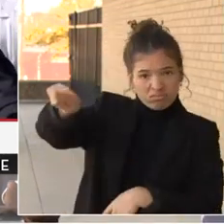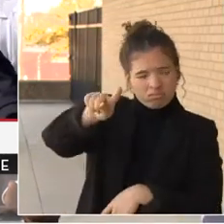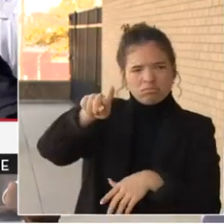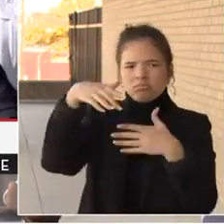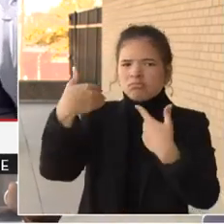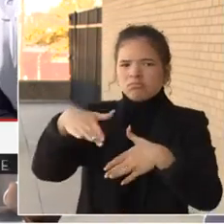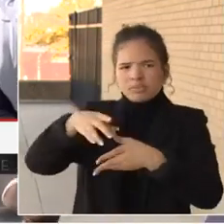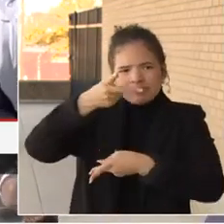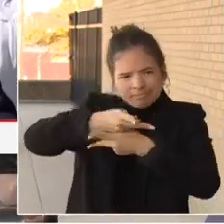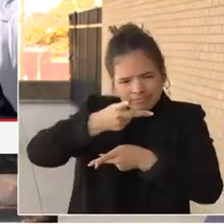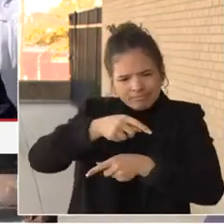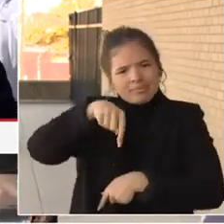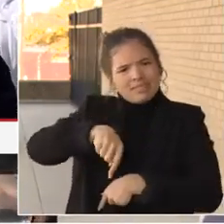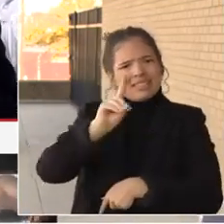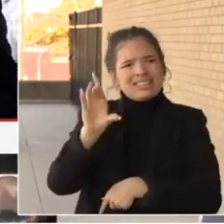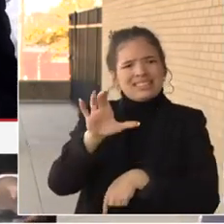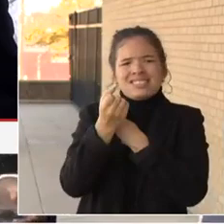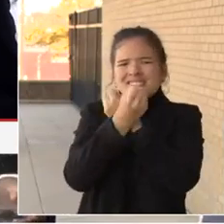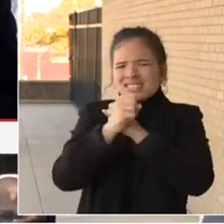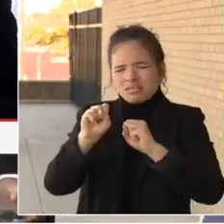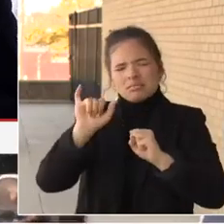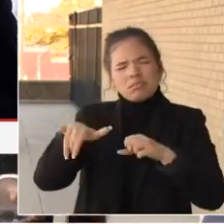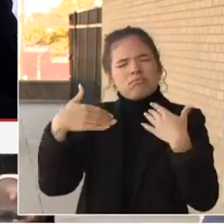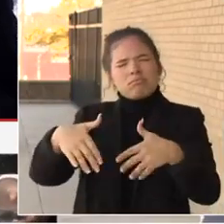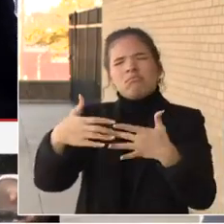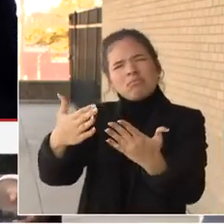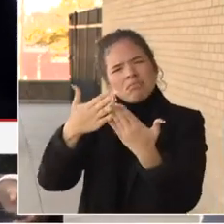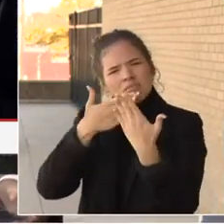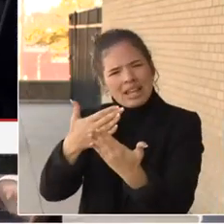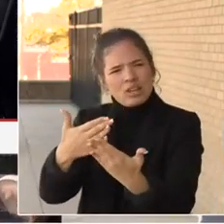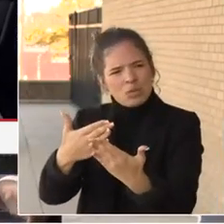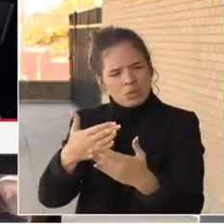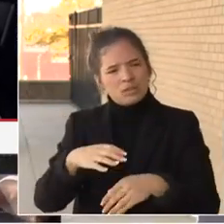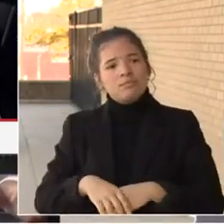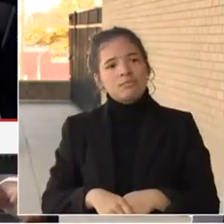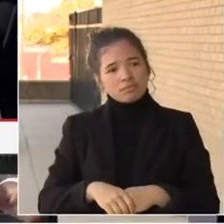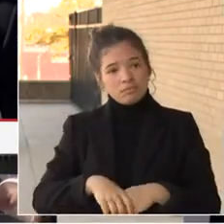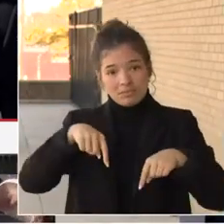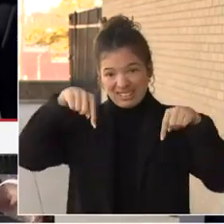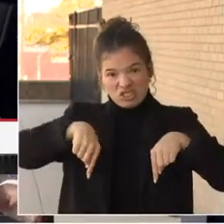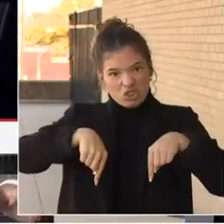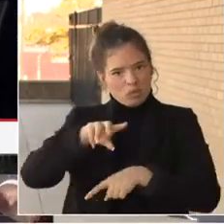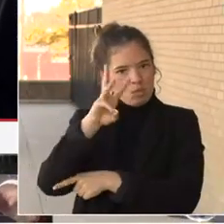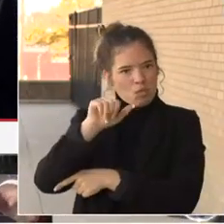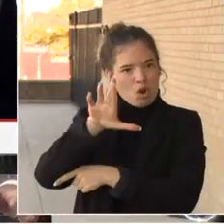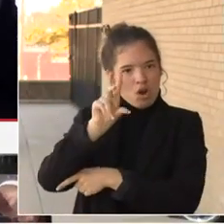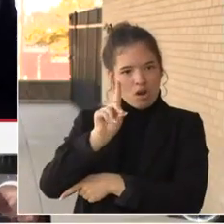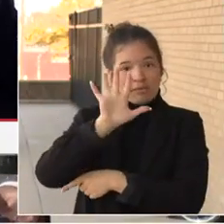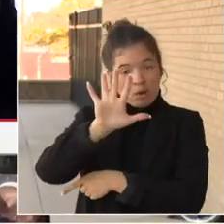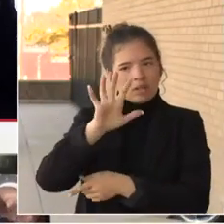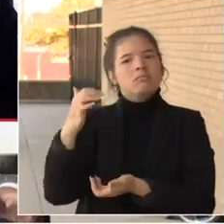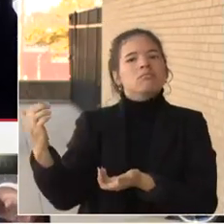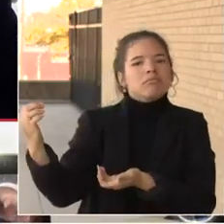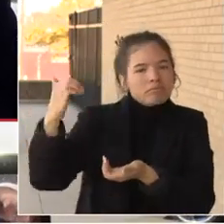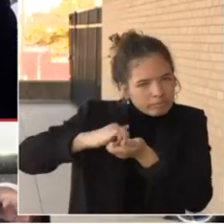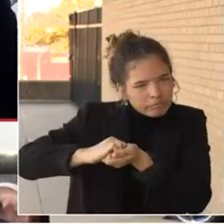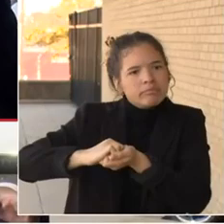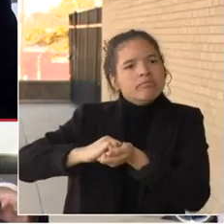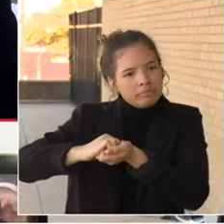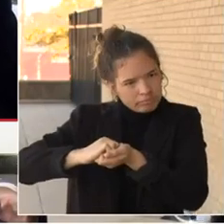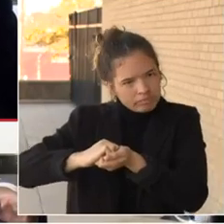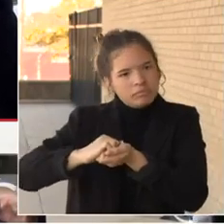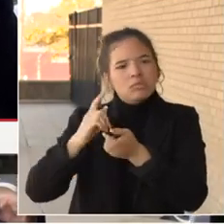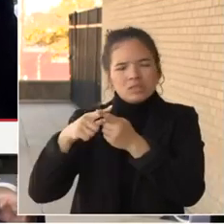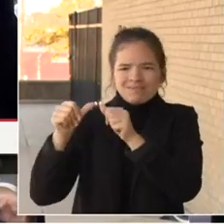I want to thank you all for doing this here in Wonderful War 5. I want to recognize our partners in maintaining safe